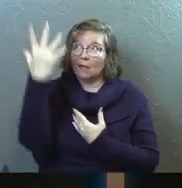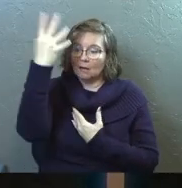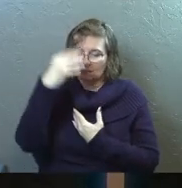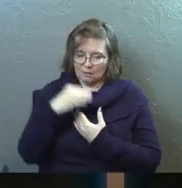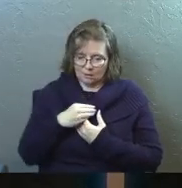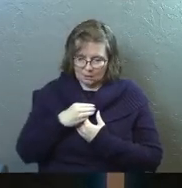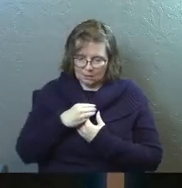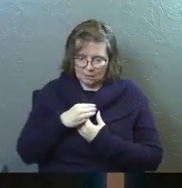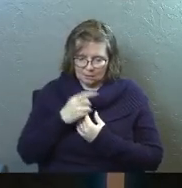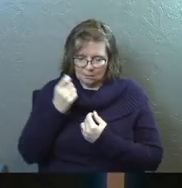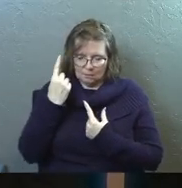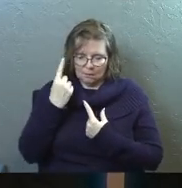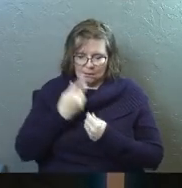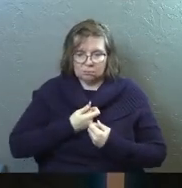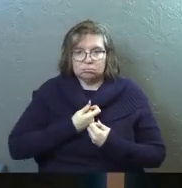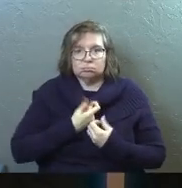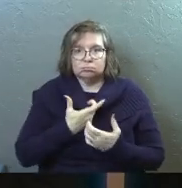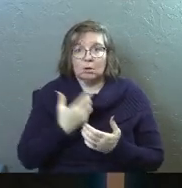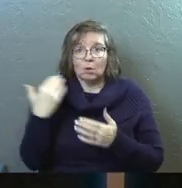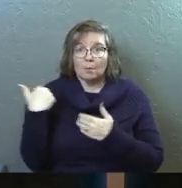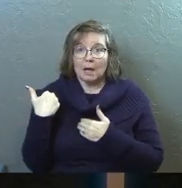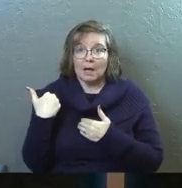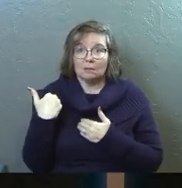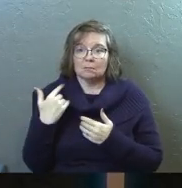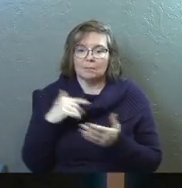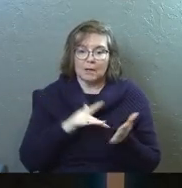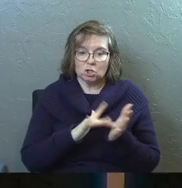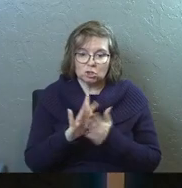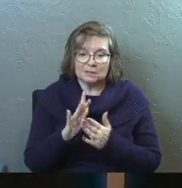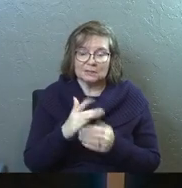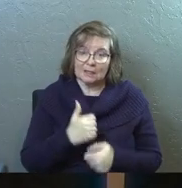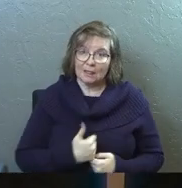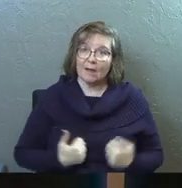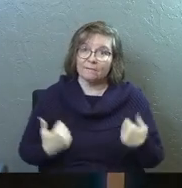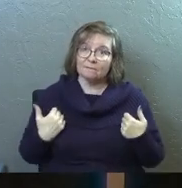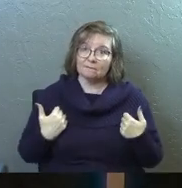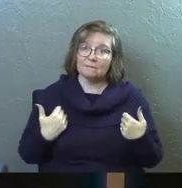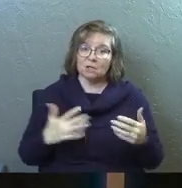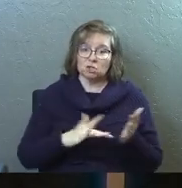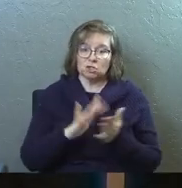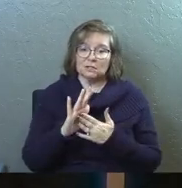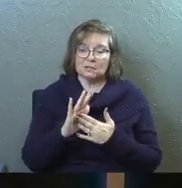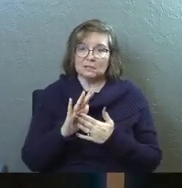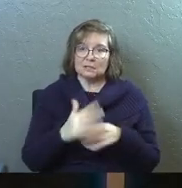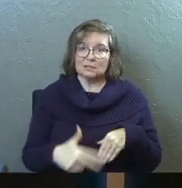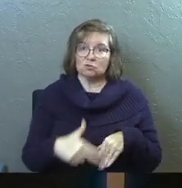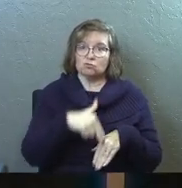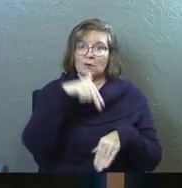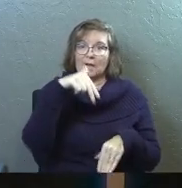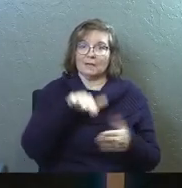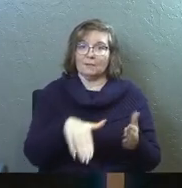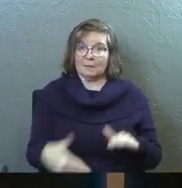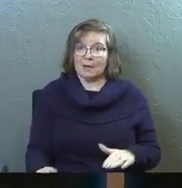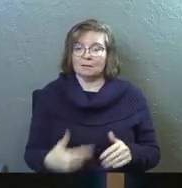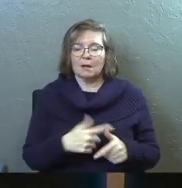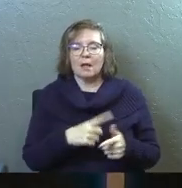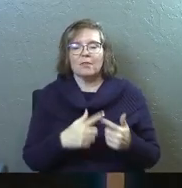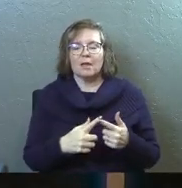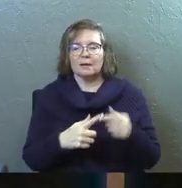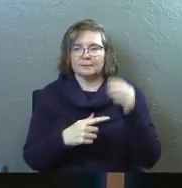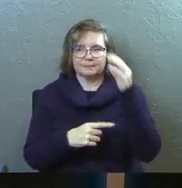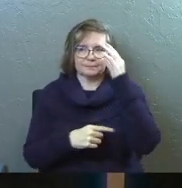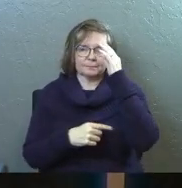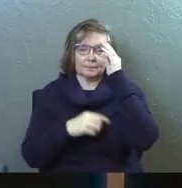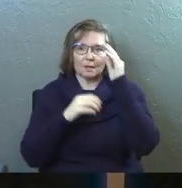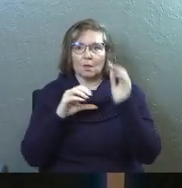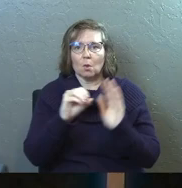the responsibility that we bear in this, but that Jesus is alive, that Jesus has raised from the dead. And then he brings